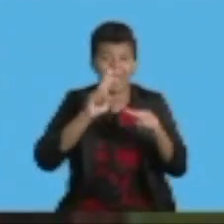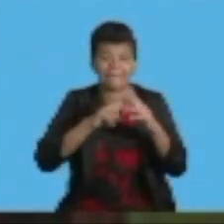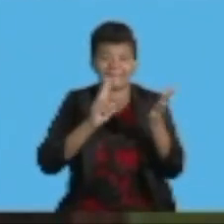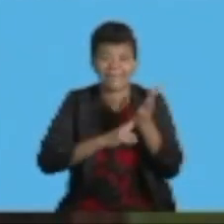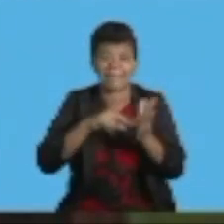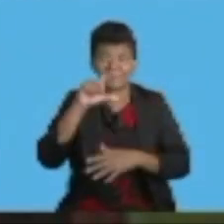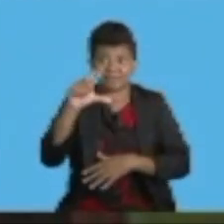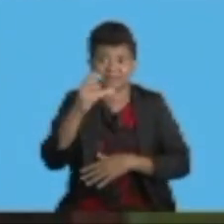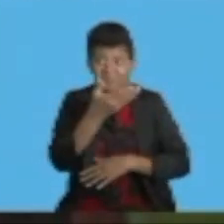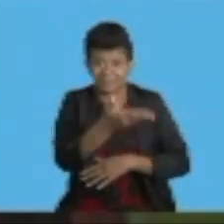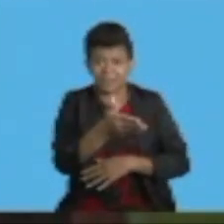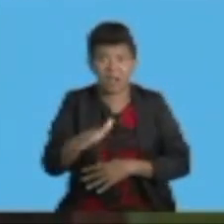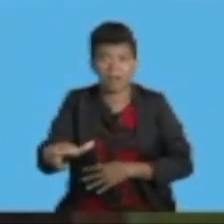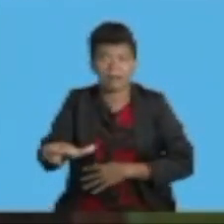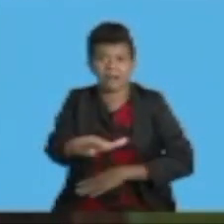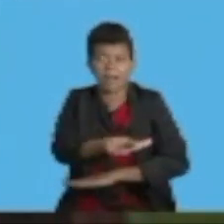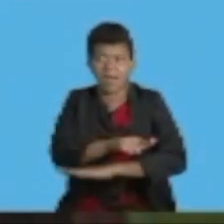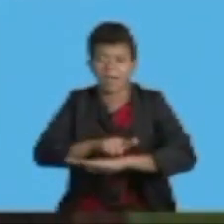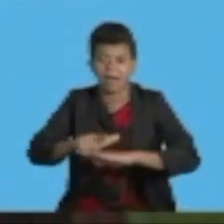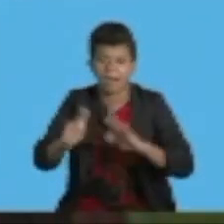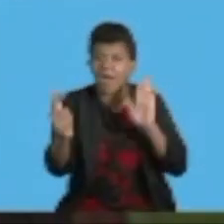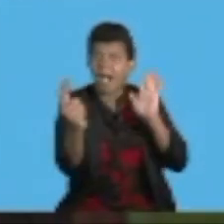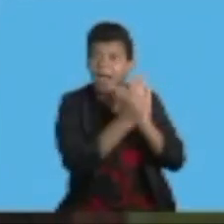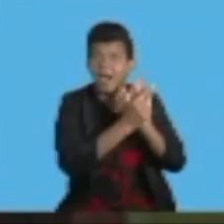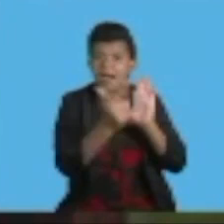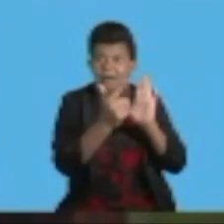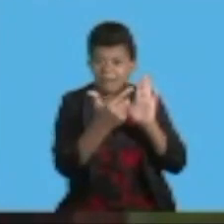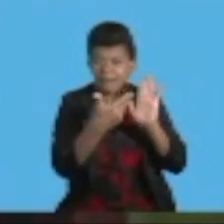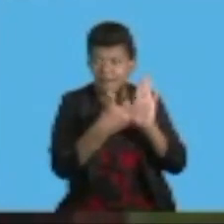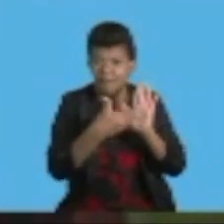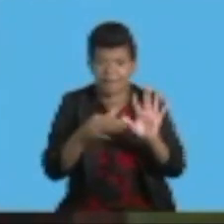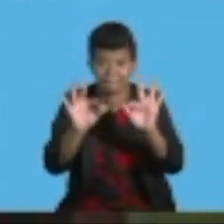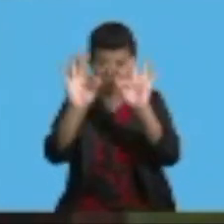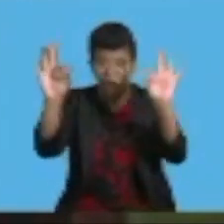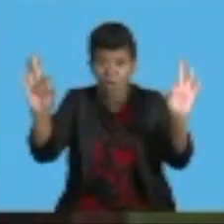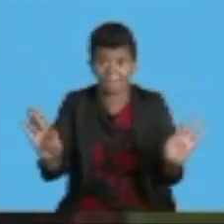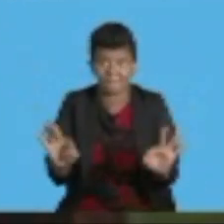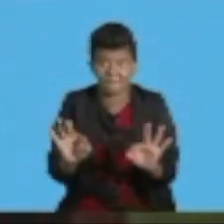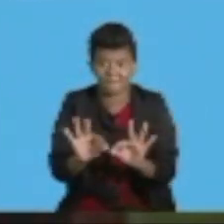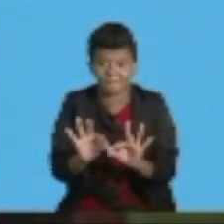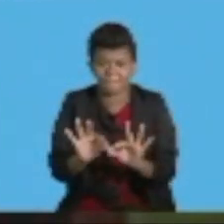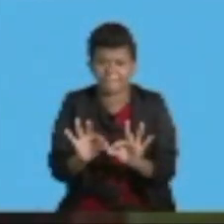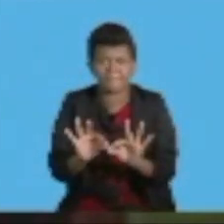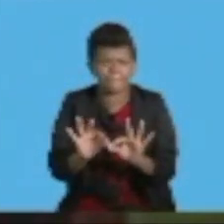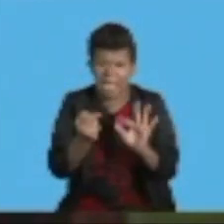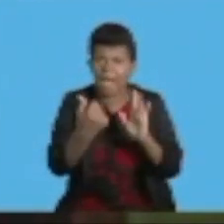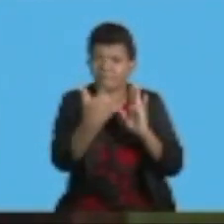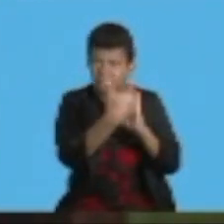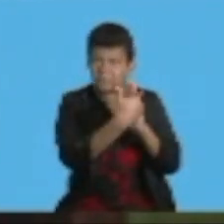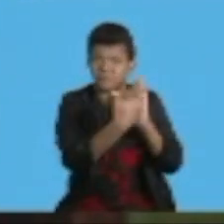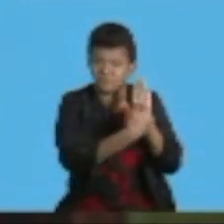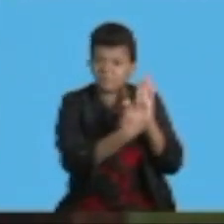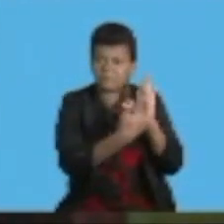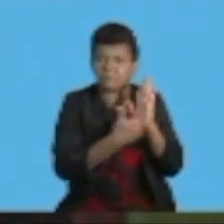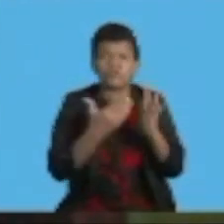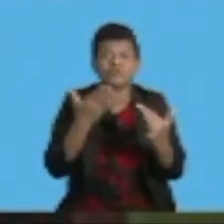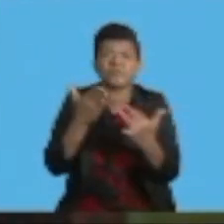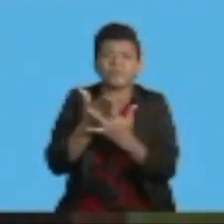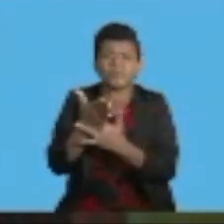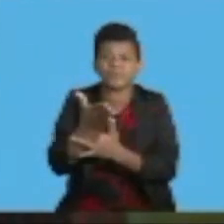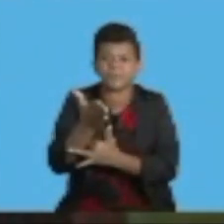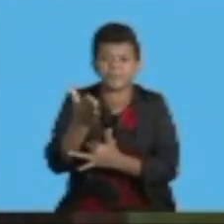legal framework and they are developing a comprehensive investment policy to an investment reform map.